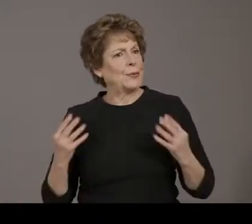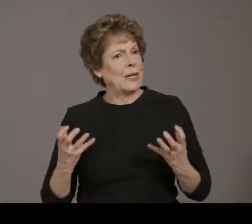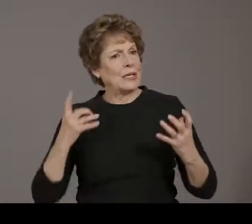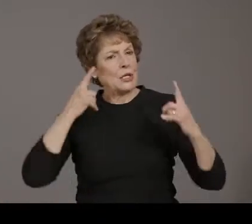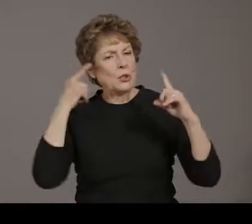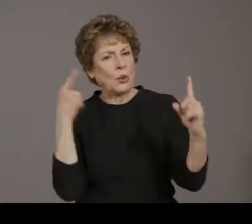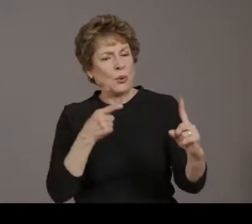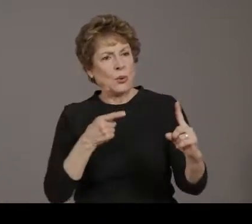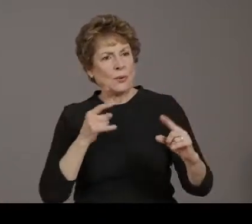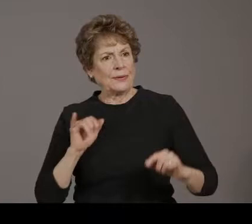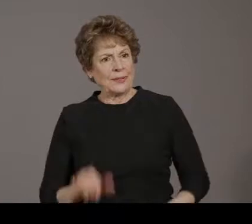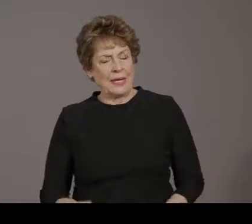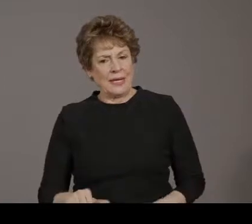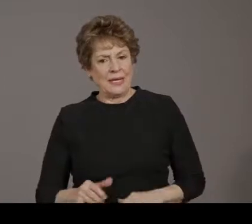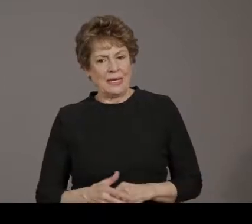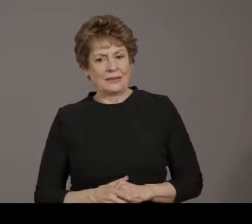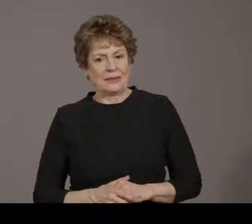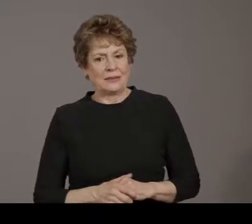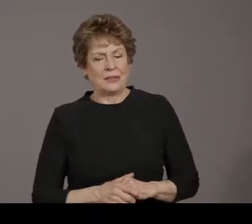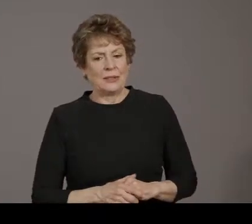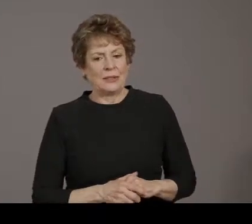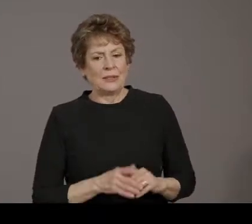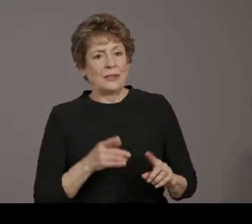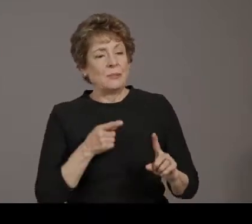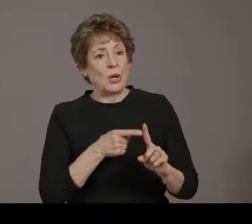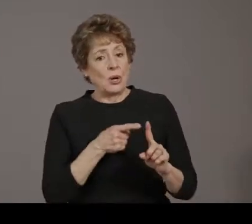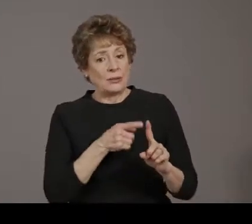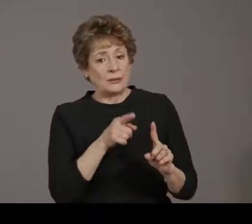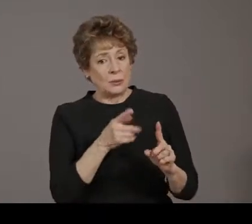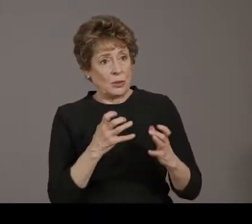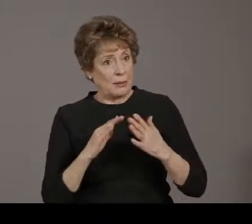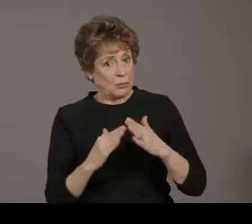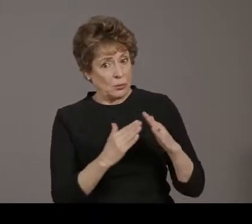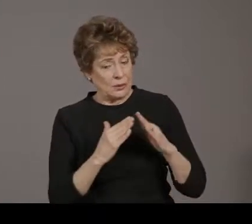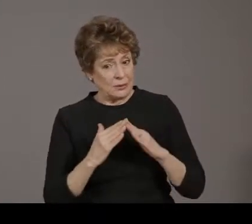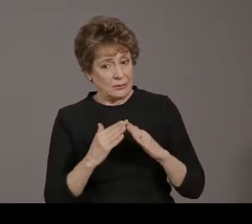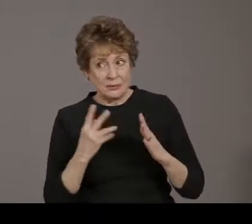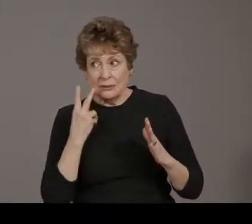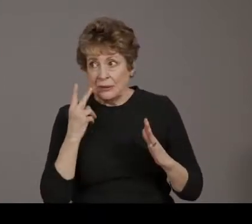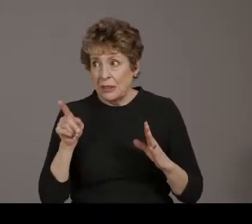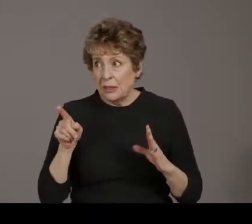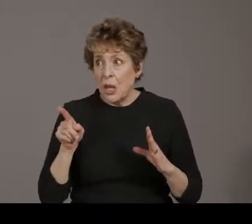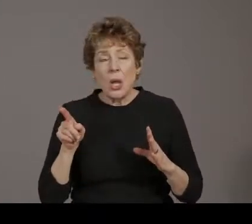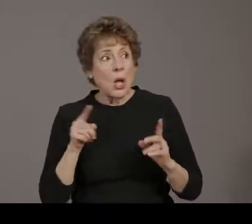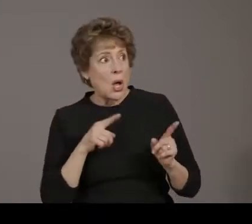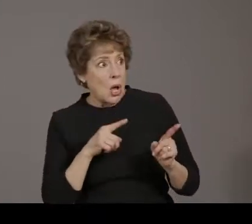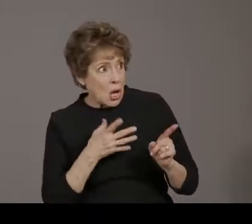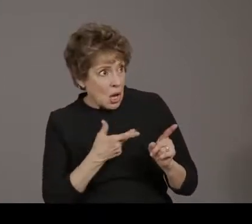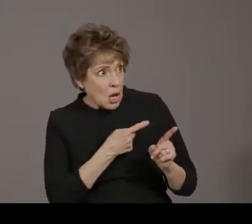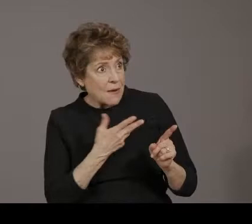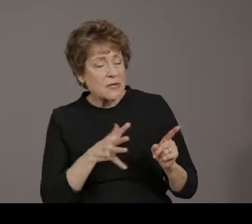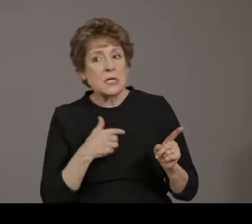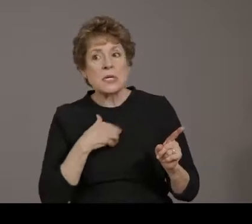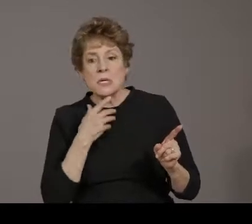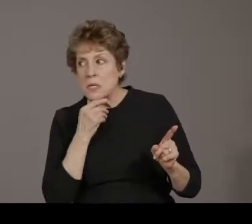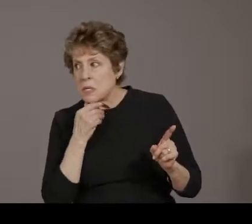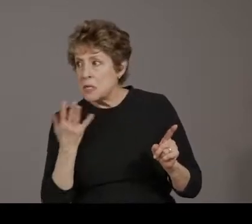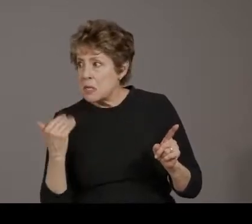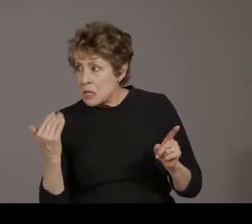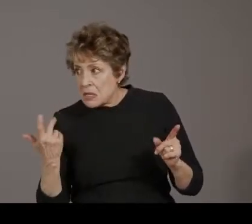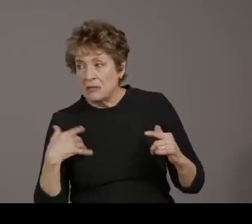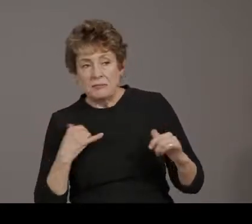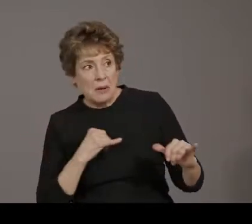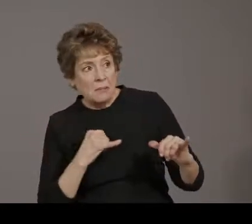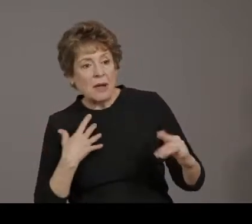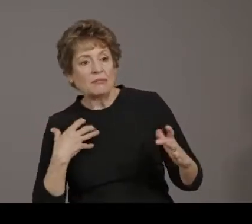All right. So what we're trying to do is connect the community with the importance of getting this vaccine. You'll see a number of these vignettes that are on